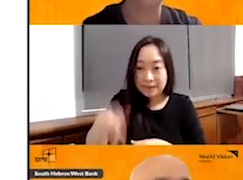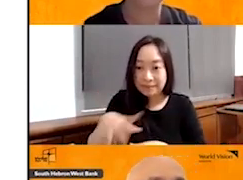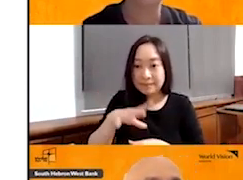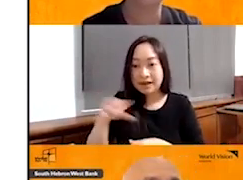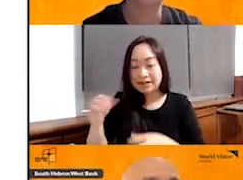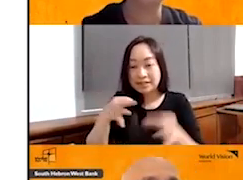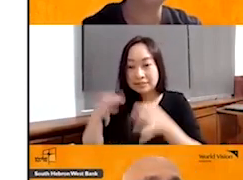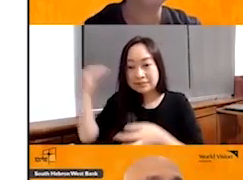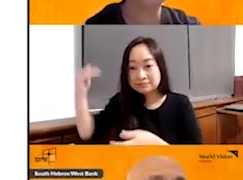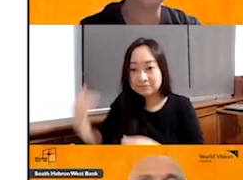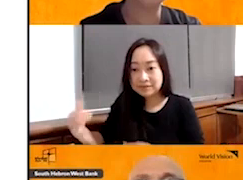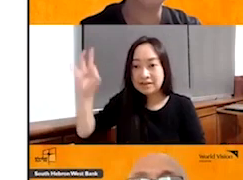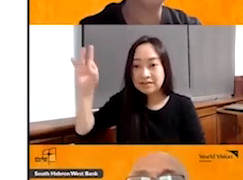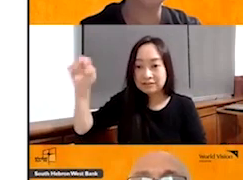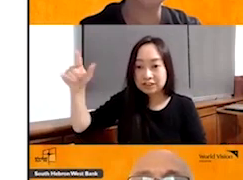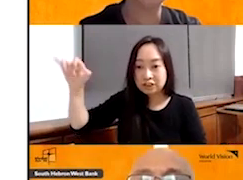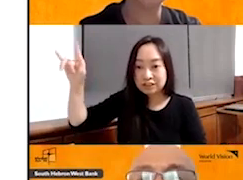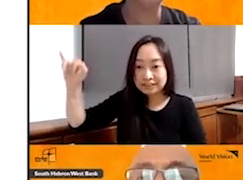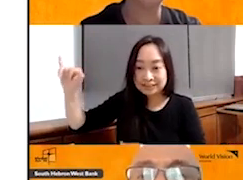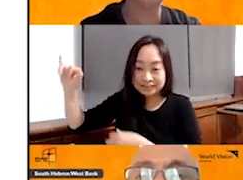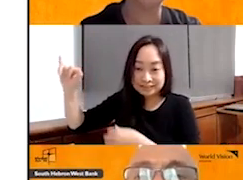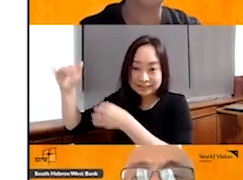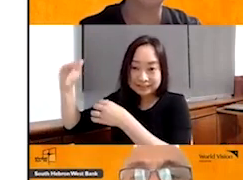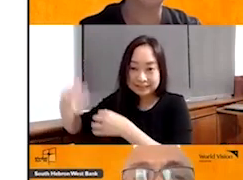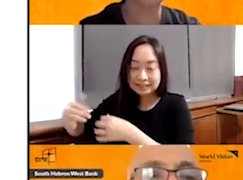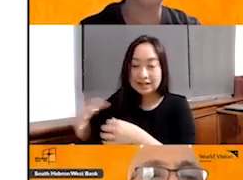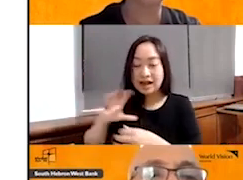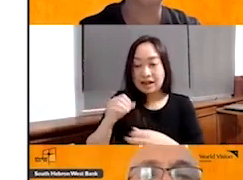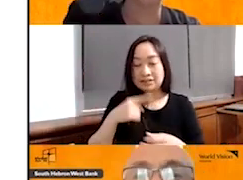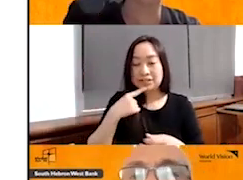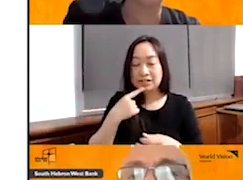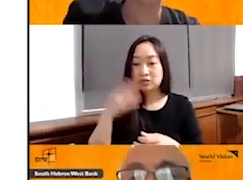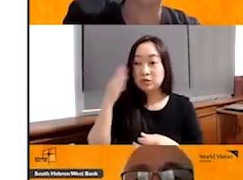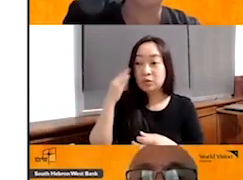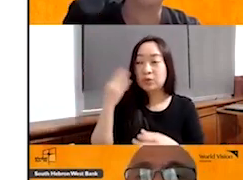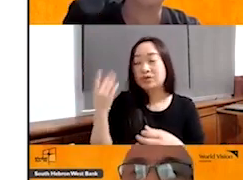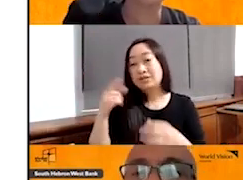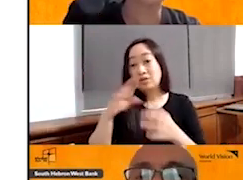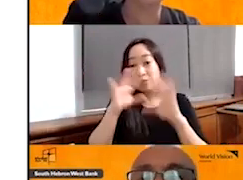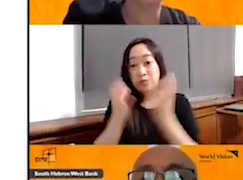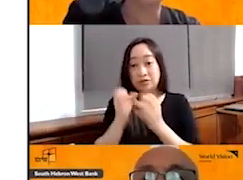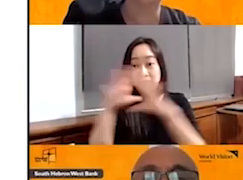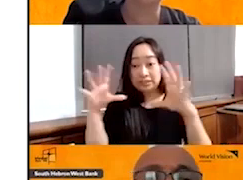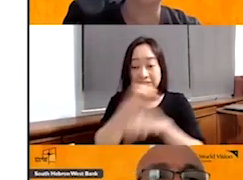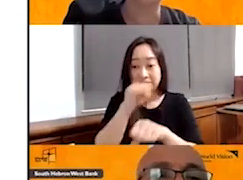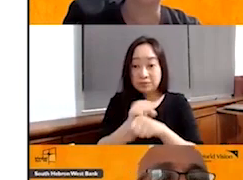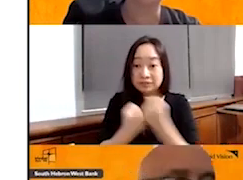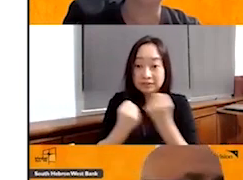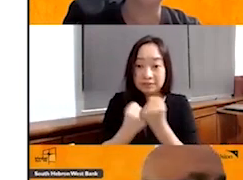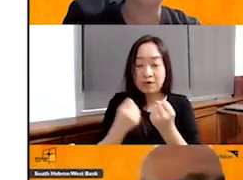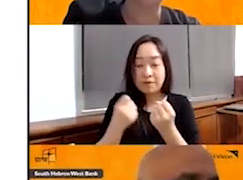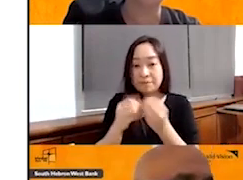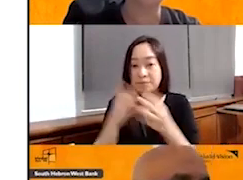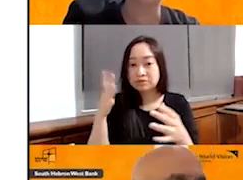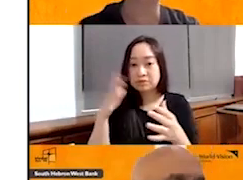And she said, you know what, Lillian, the World Vision Singapore is supporting one of the most vulnerable areas in the